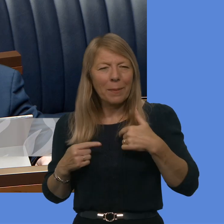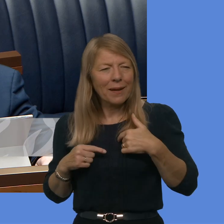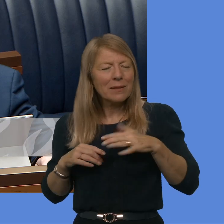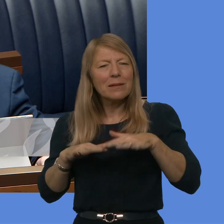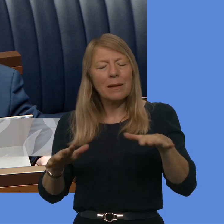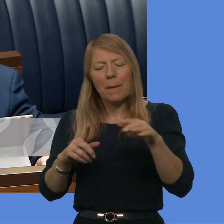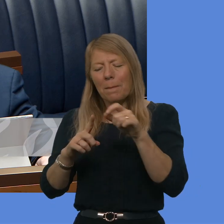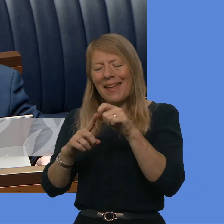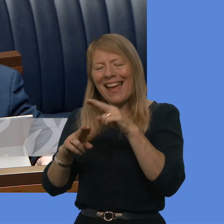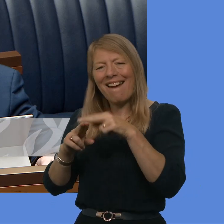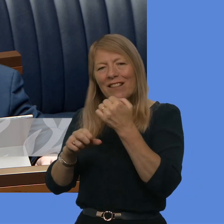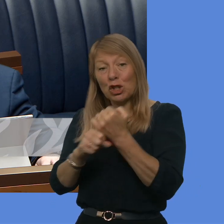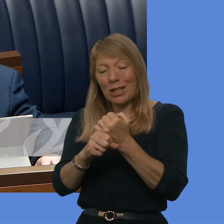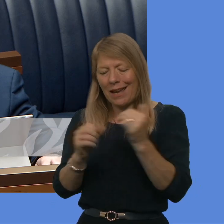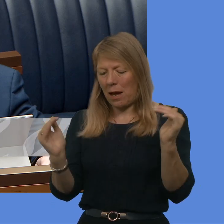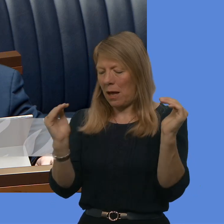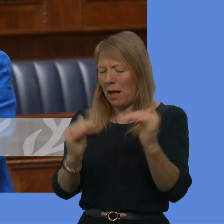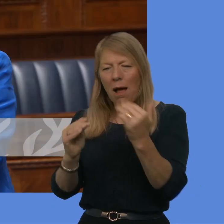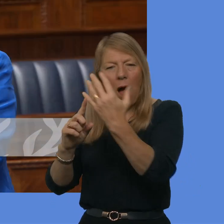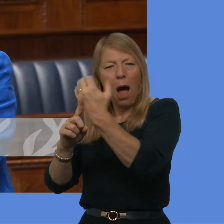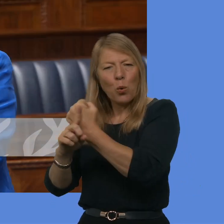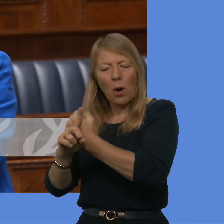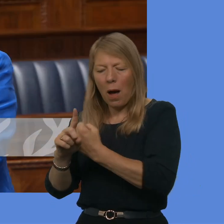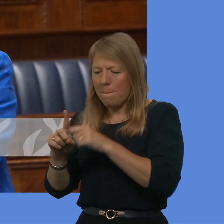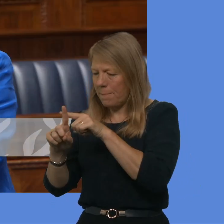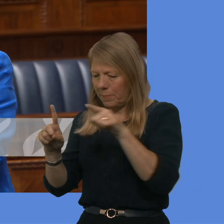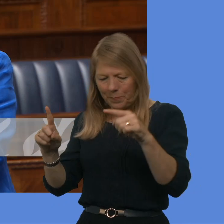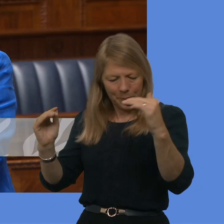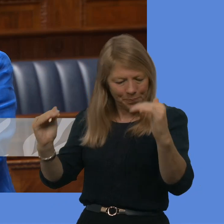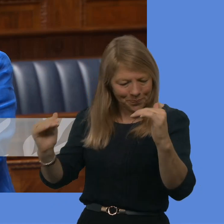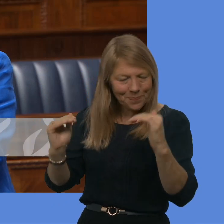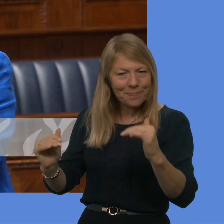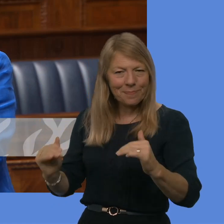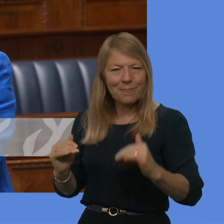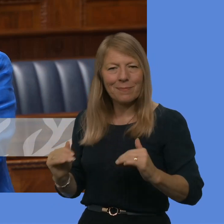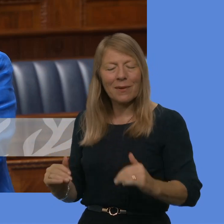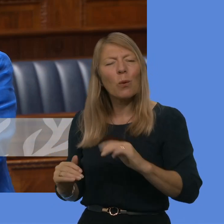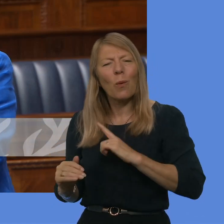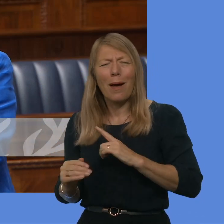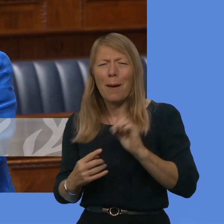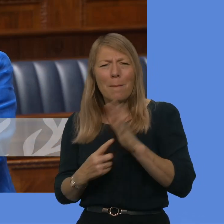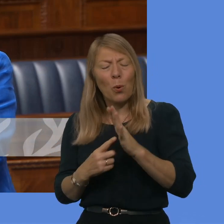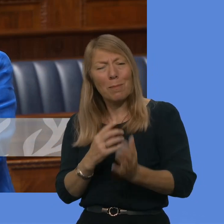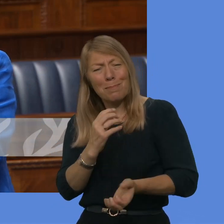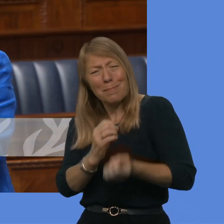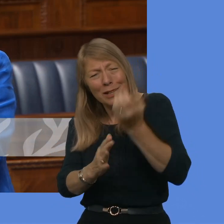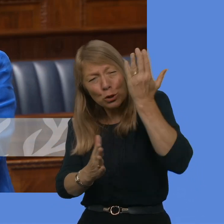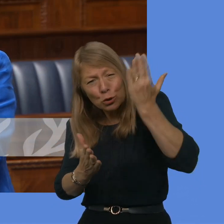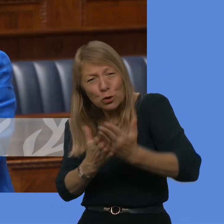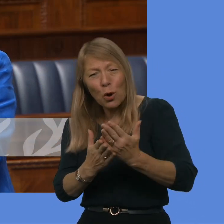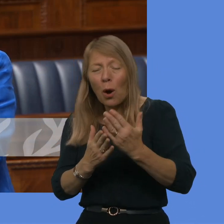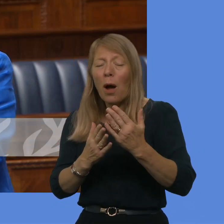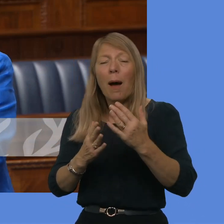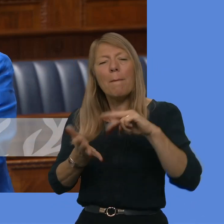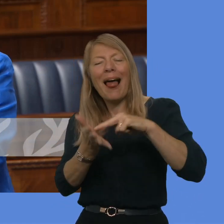purpose of that is to see the bigger picture around our objectives of having public services that deliver for people, of ensuring that what we do